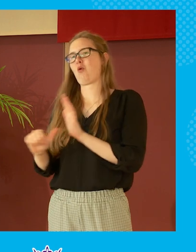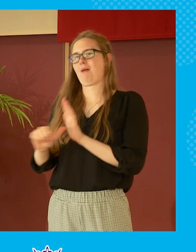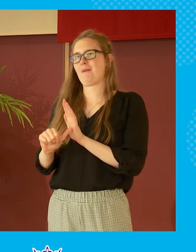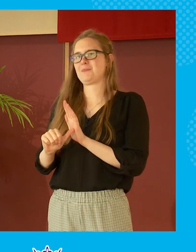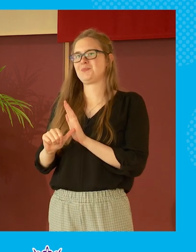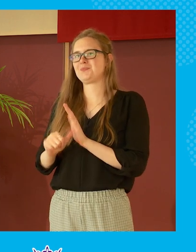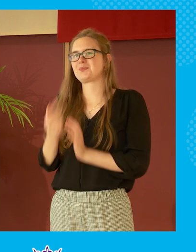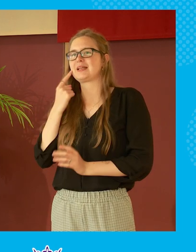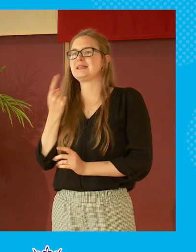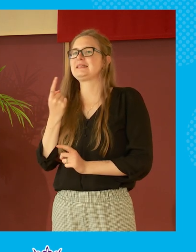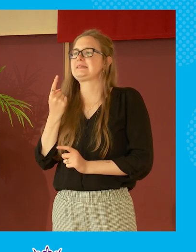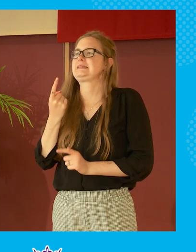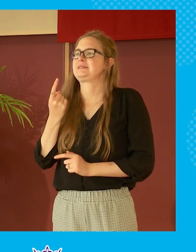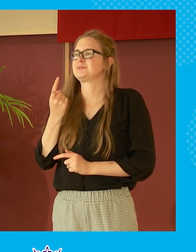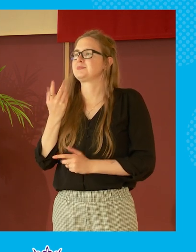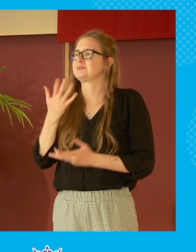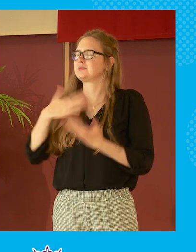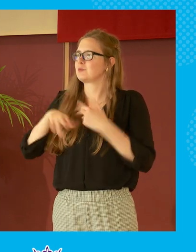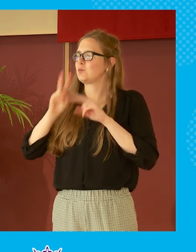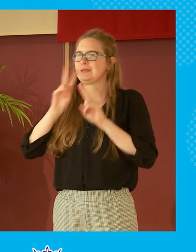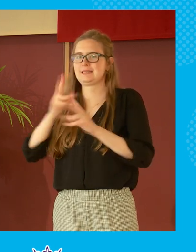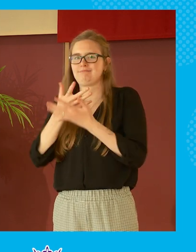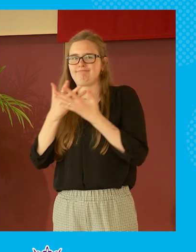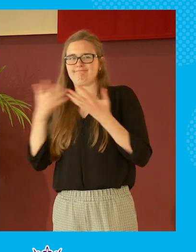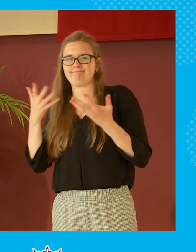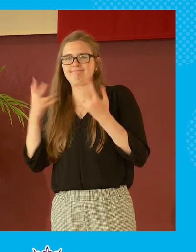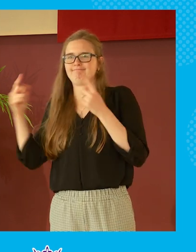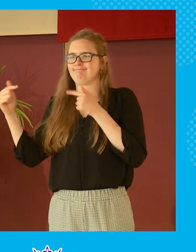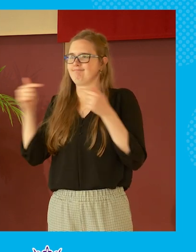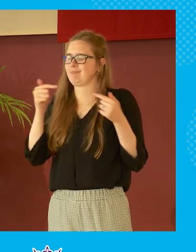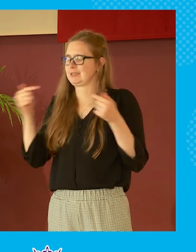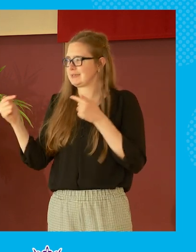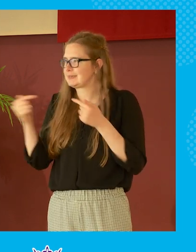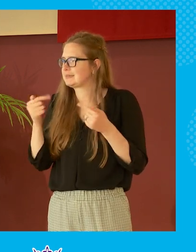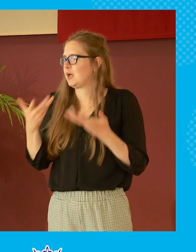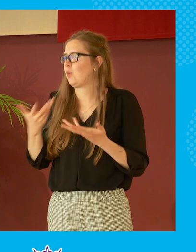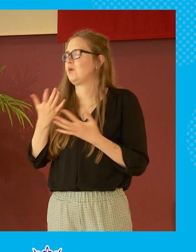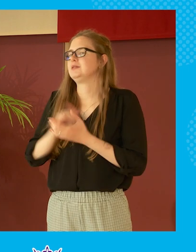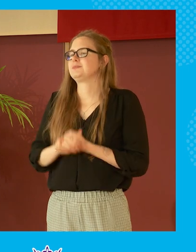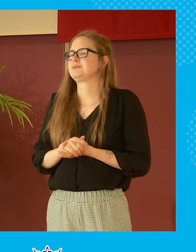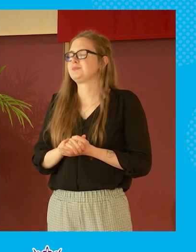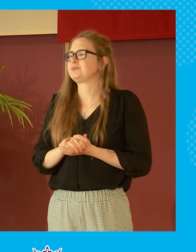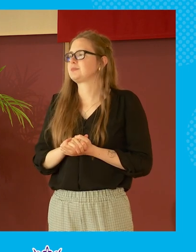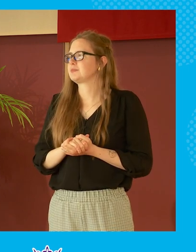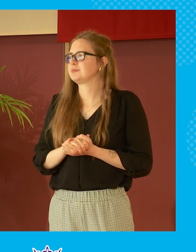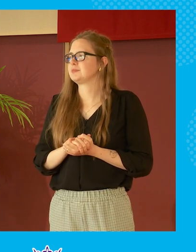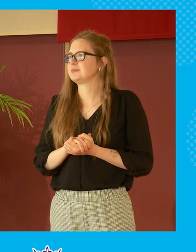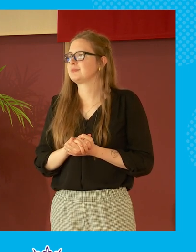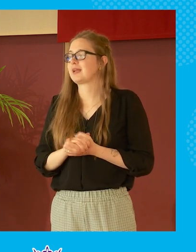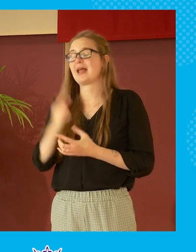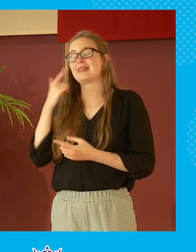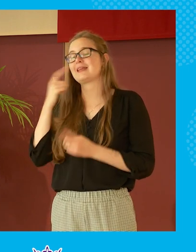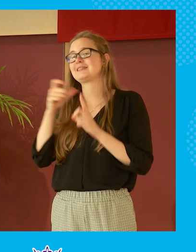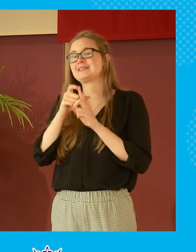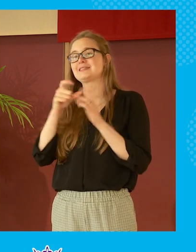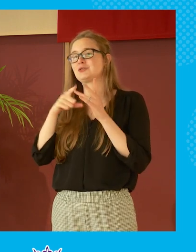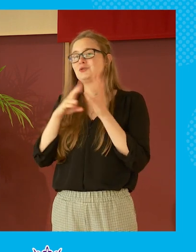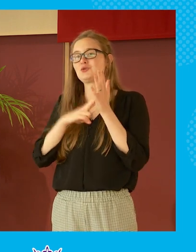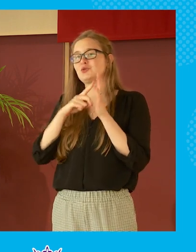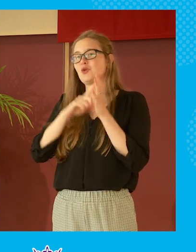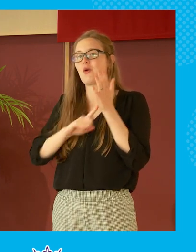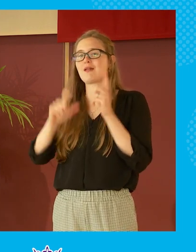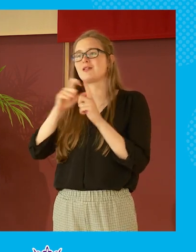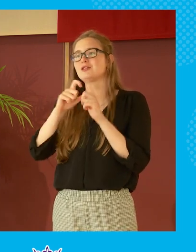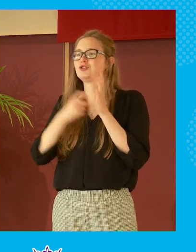and i think and i think that's something that we see in a lot of debate uh and i mean i think it's you know i think it's the donald trump uh approach